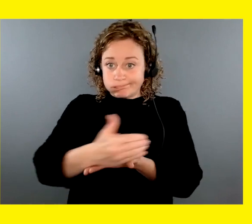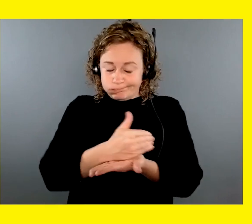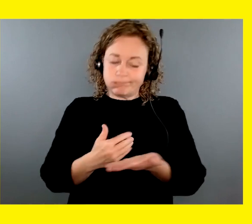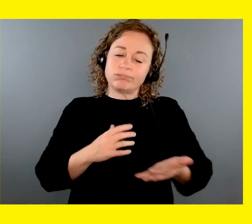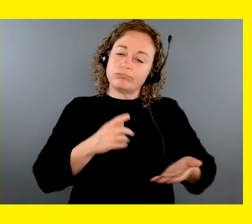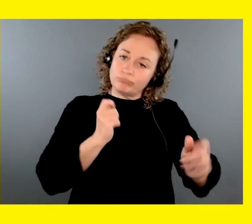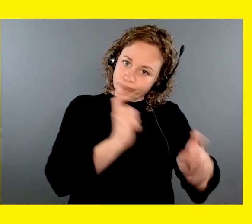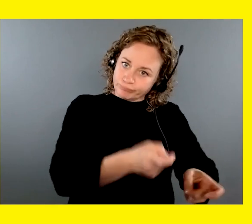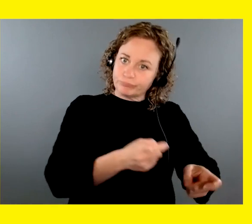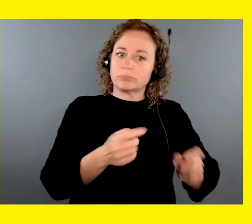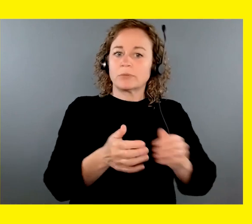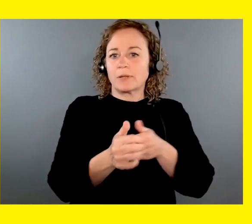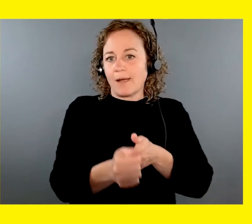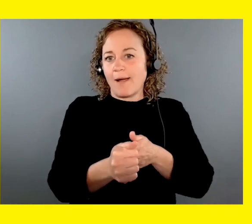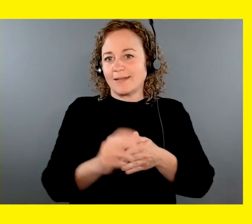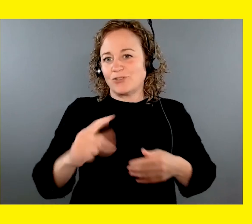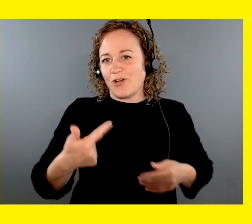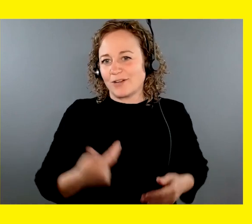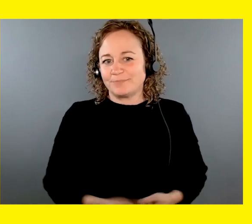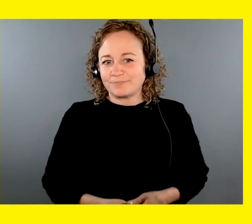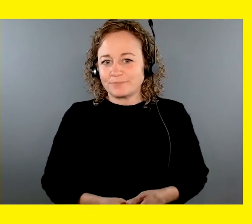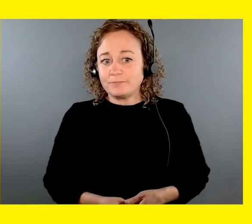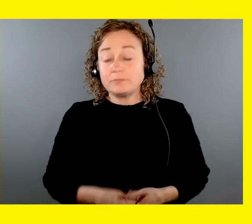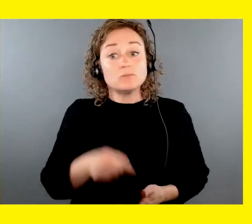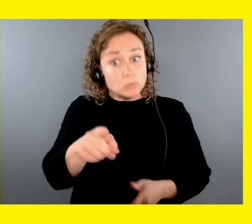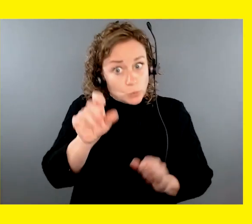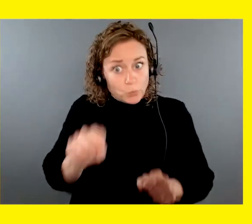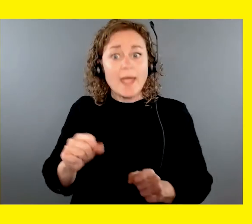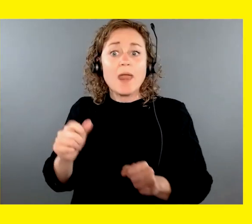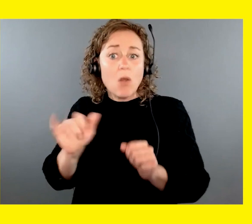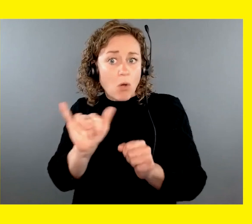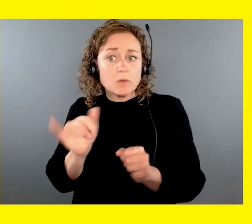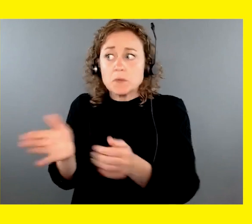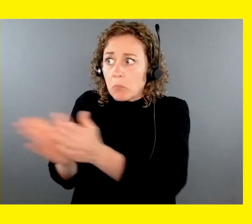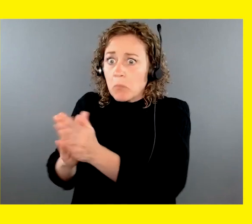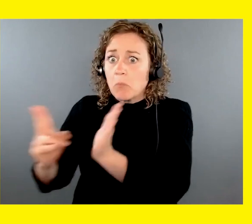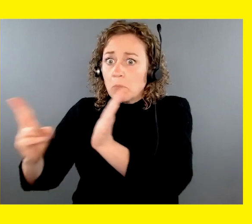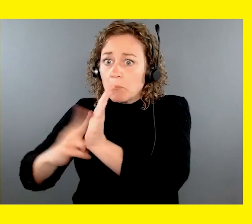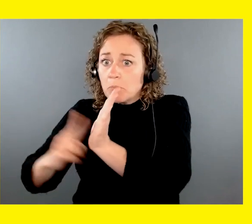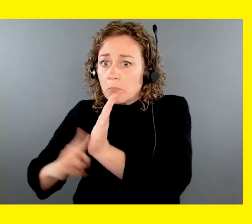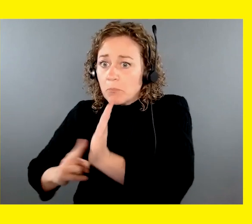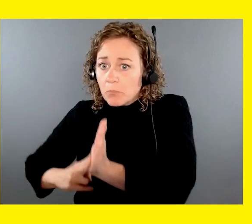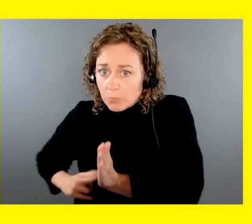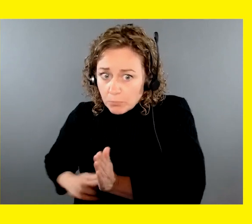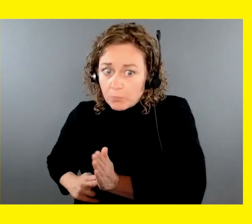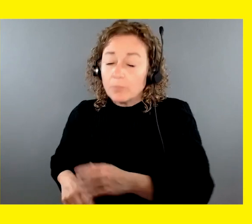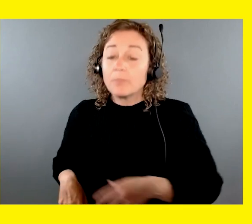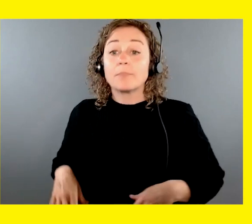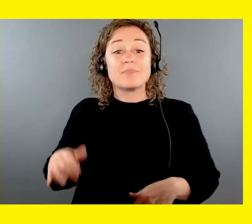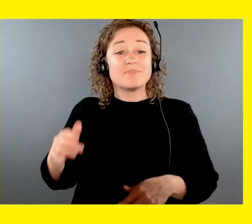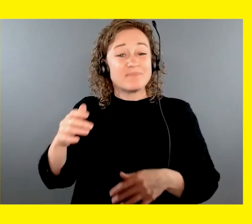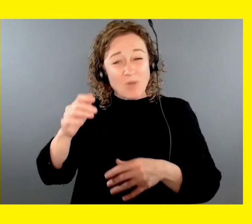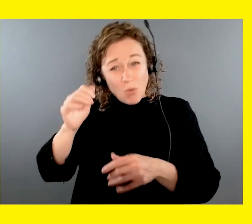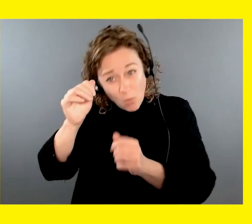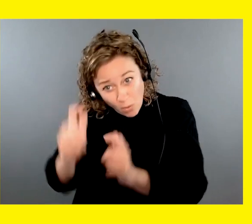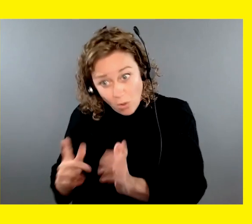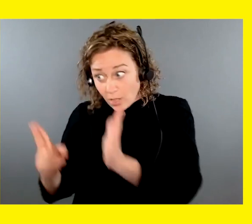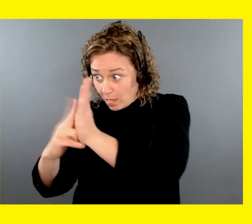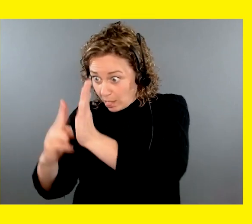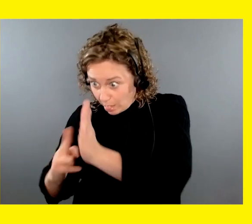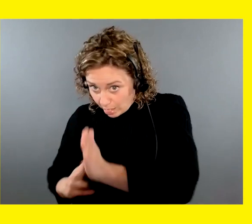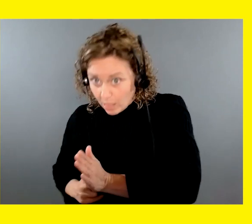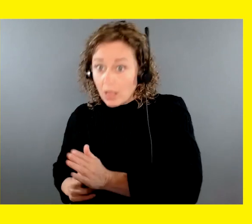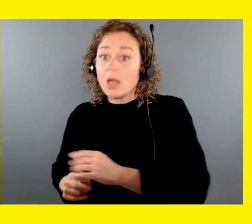You also have the option to donate or collect pledges and the best part, every dollar you raise will be matched up to $50